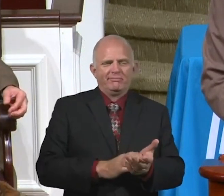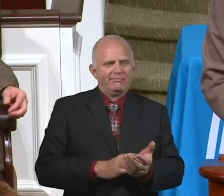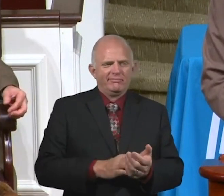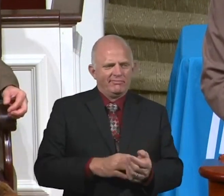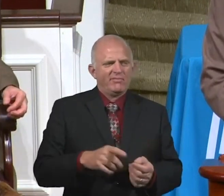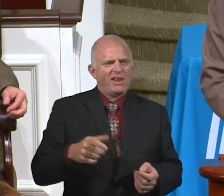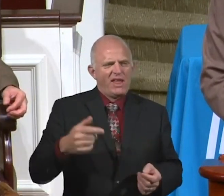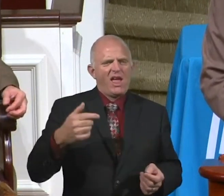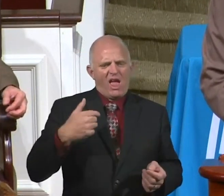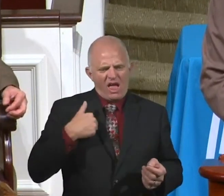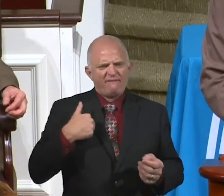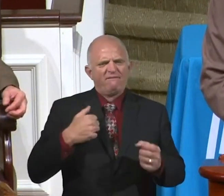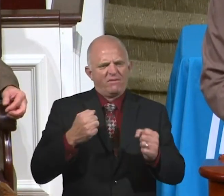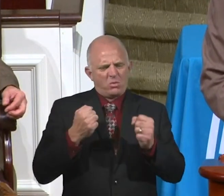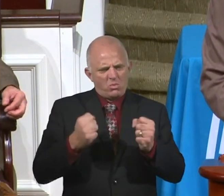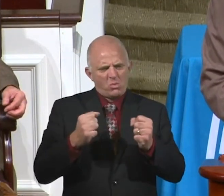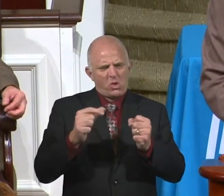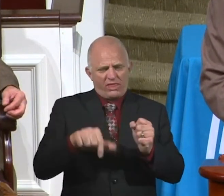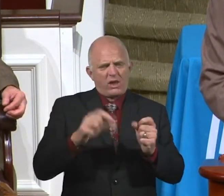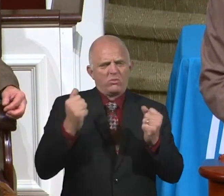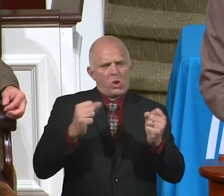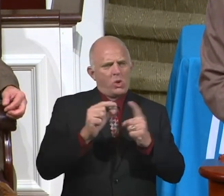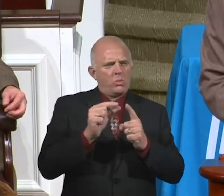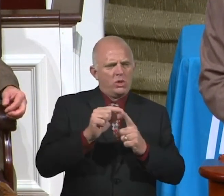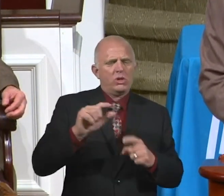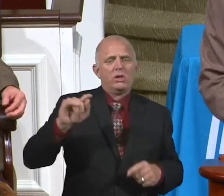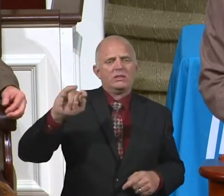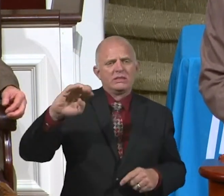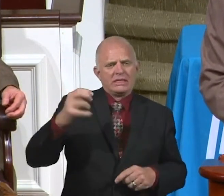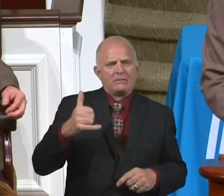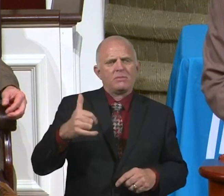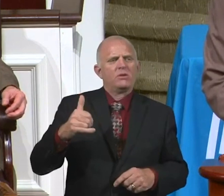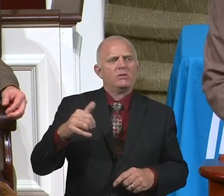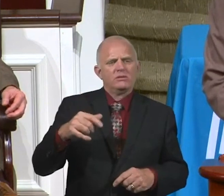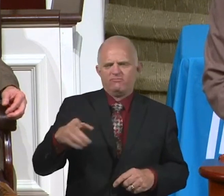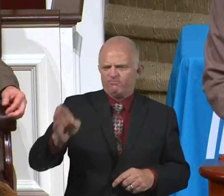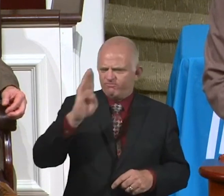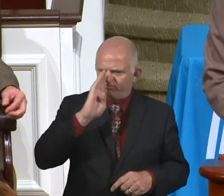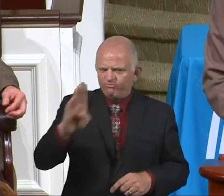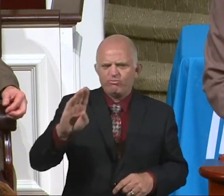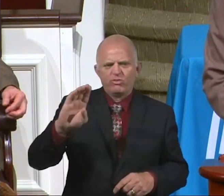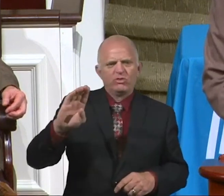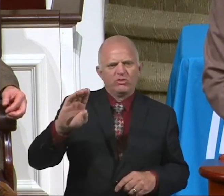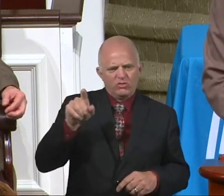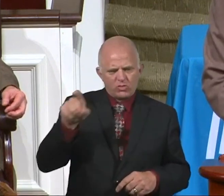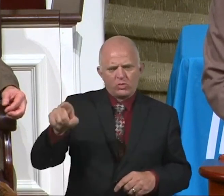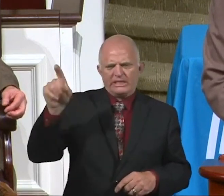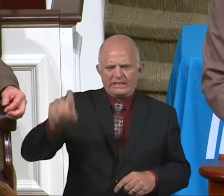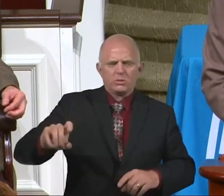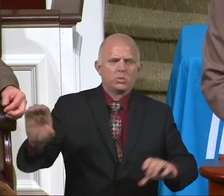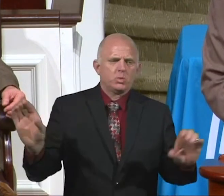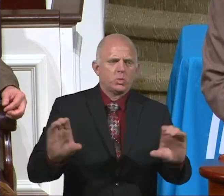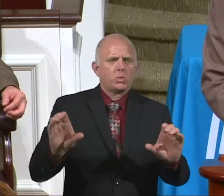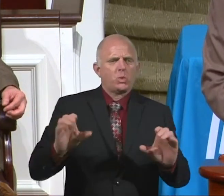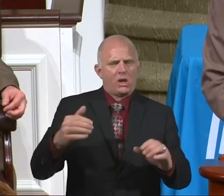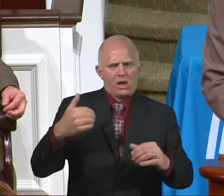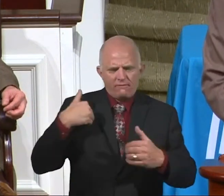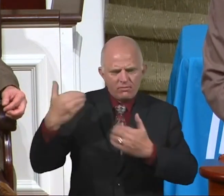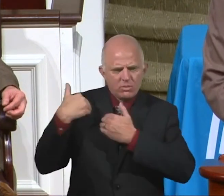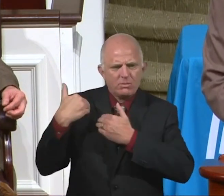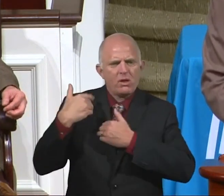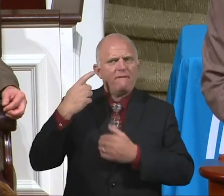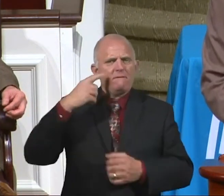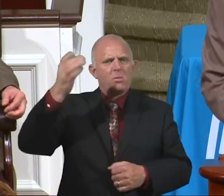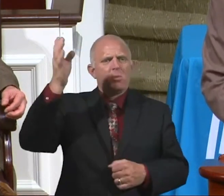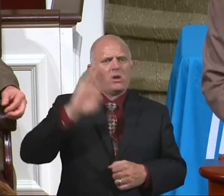Timothy. Before God, you've got a responsibility for the Lord and the Lord Jesus Christ. Who are they in this passage of Scripture? Who shall